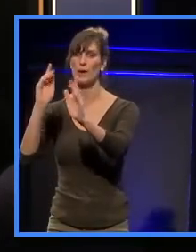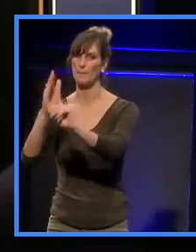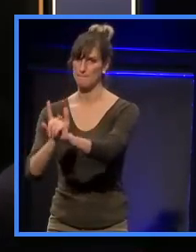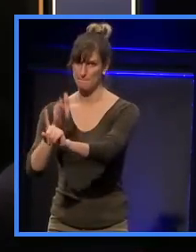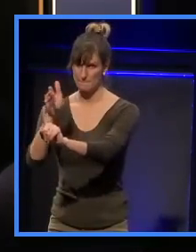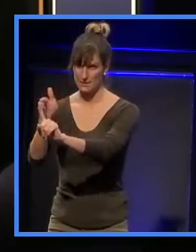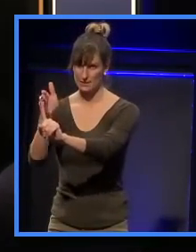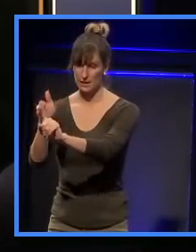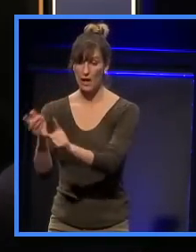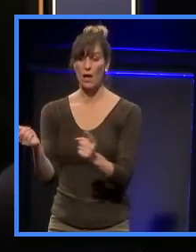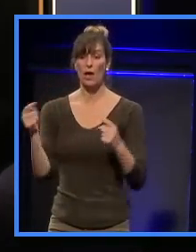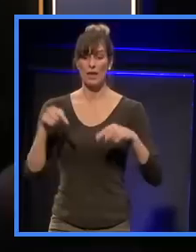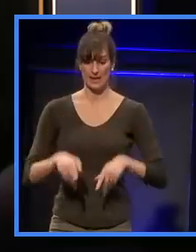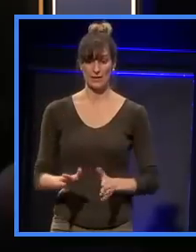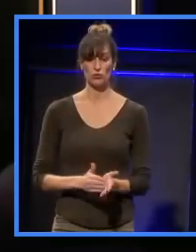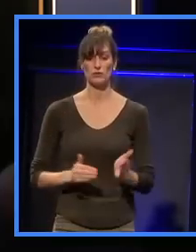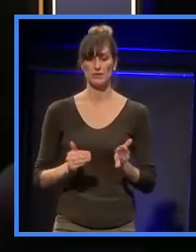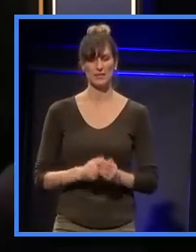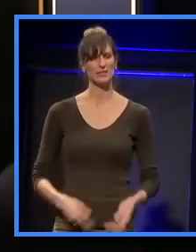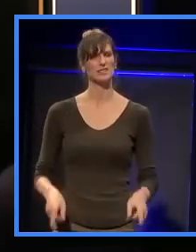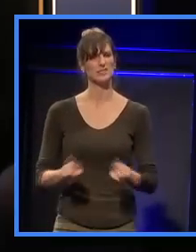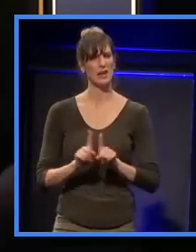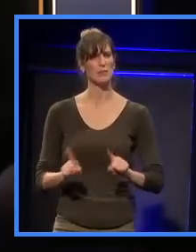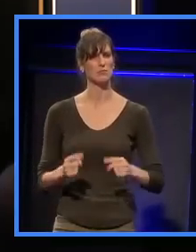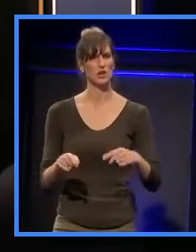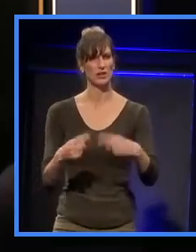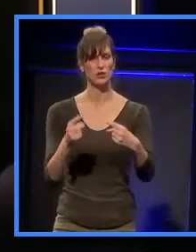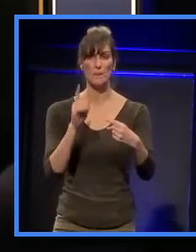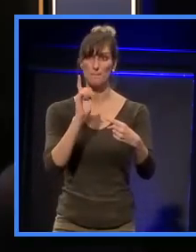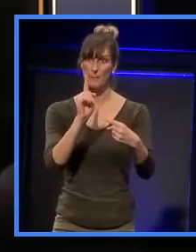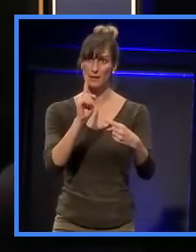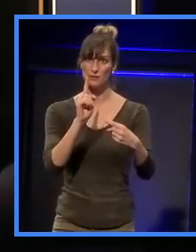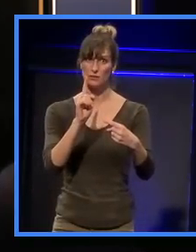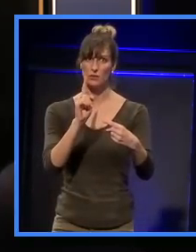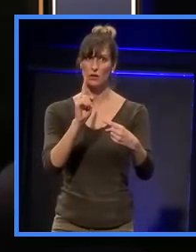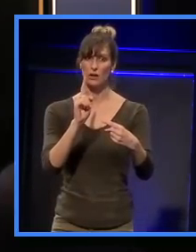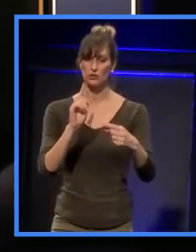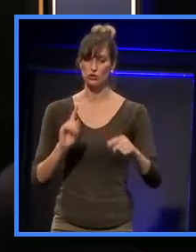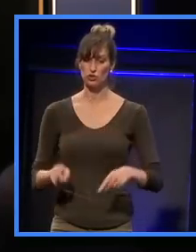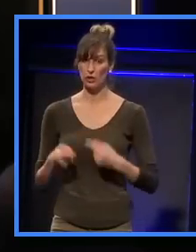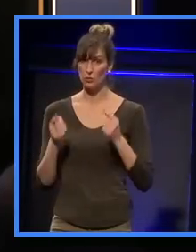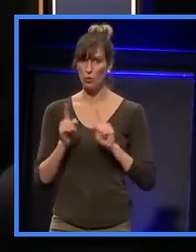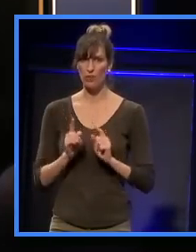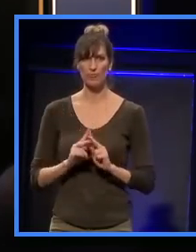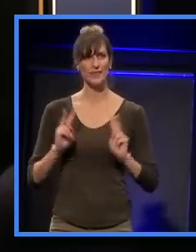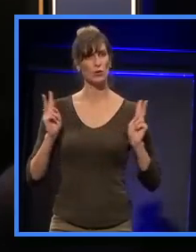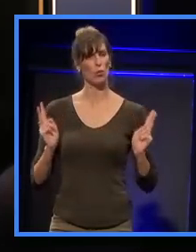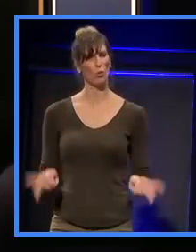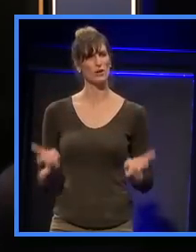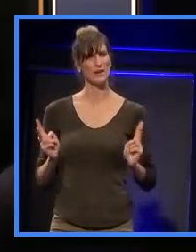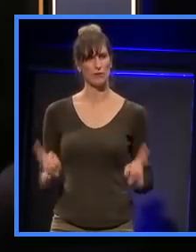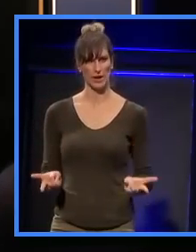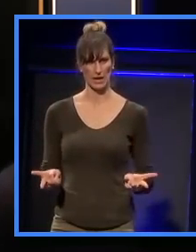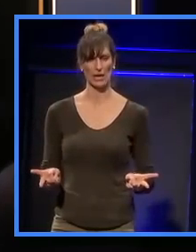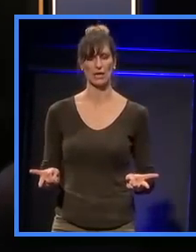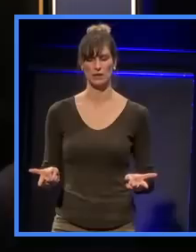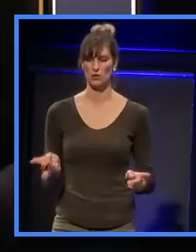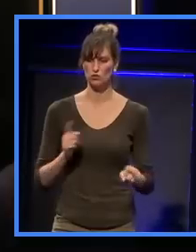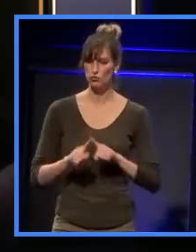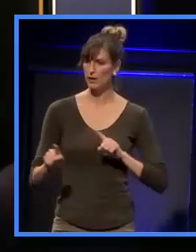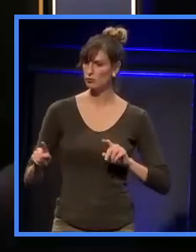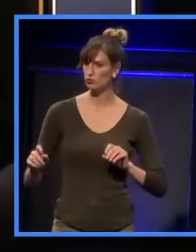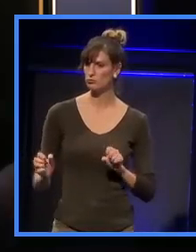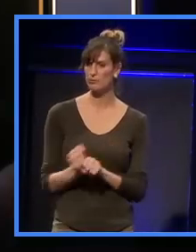all of those challenges. But maybe most of all, we have the challenge of the ordinary. The challenge to make sure and to endeavour to make great